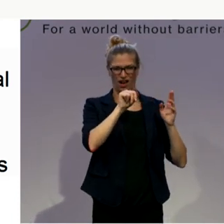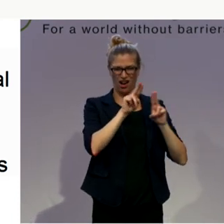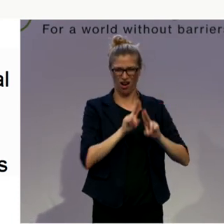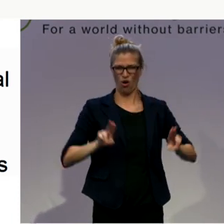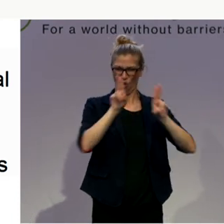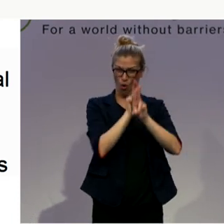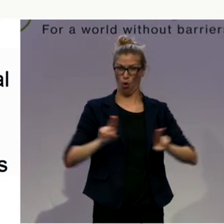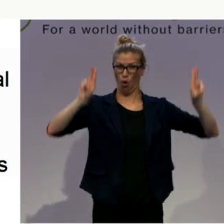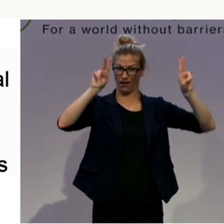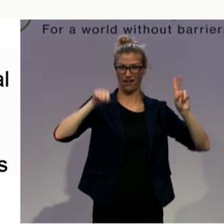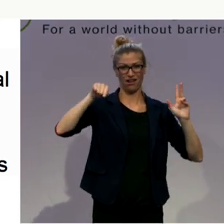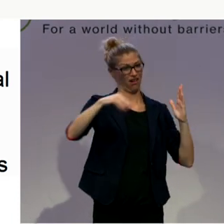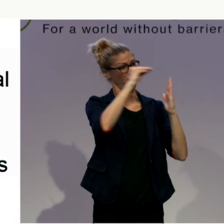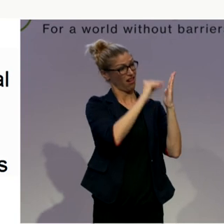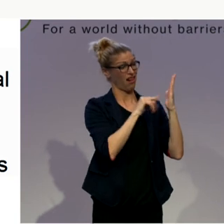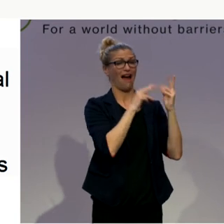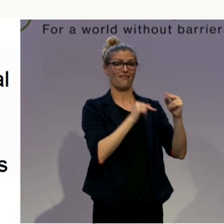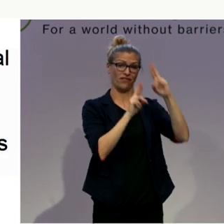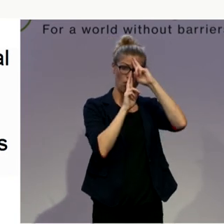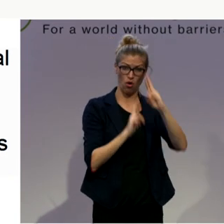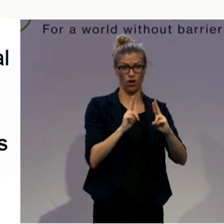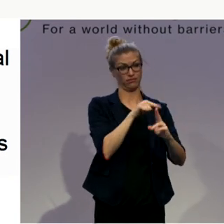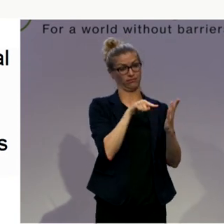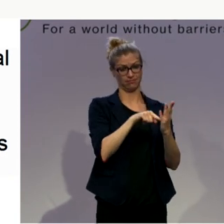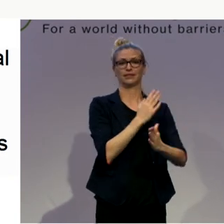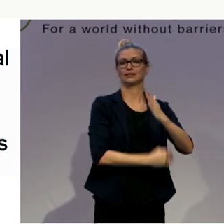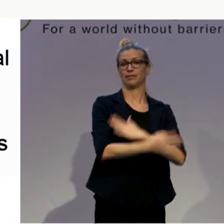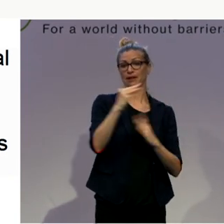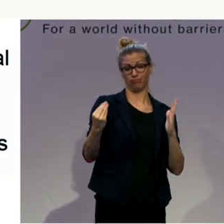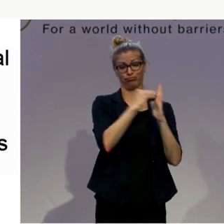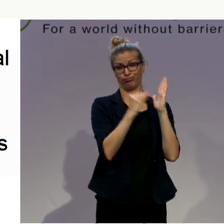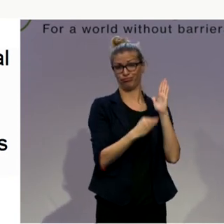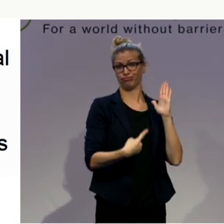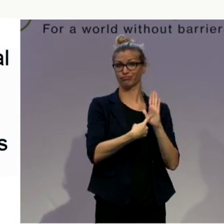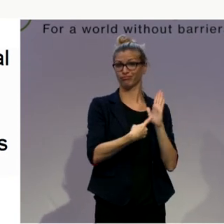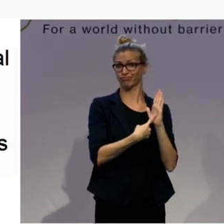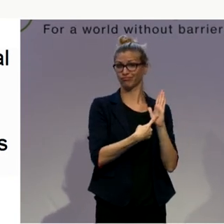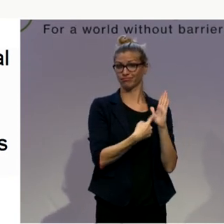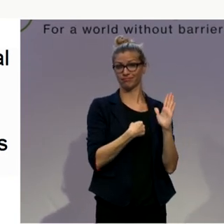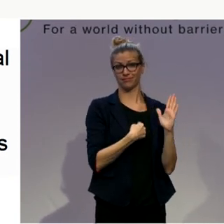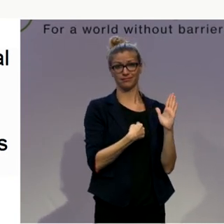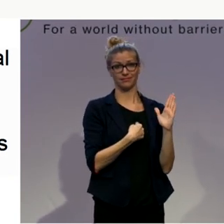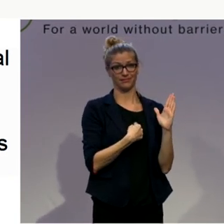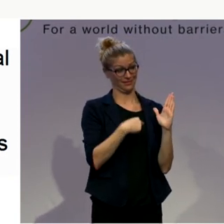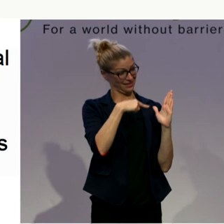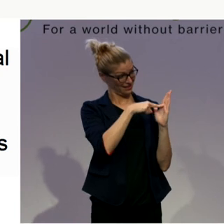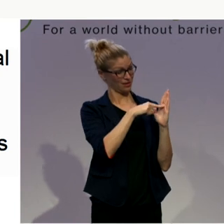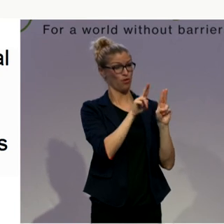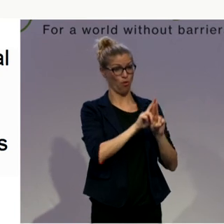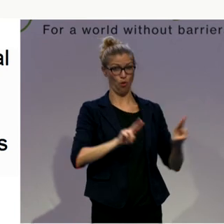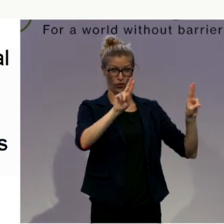persons with disabilities. It sets a common standard in legislation and enforcement.